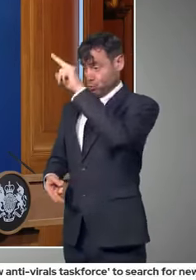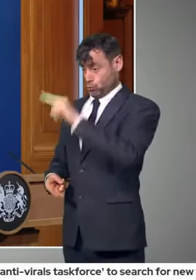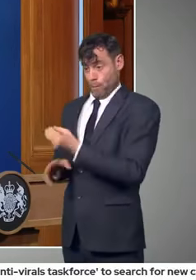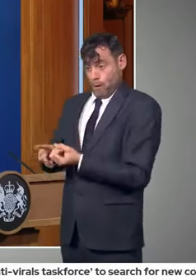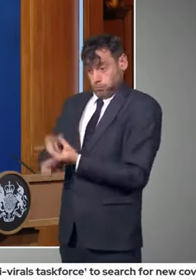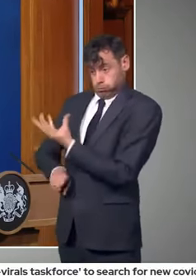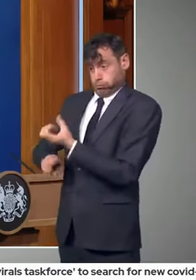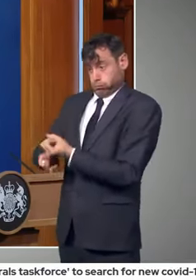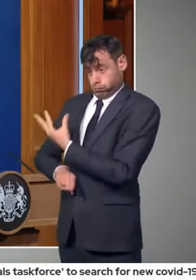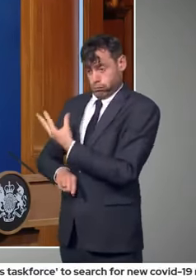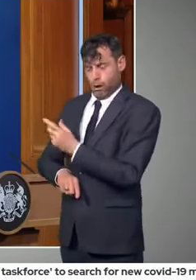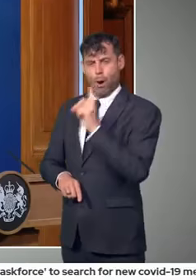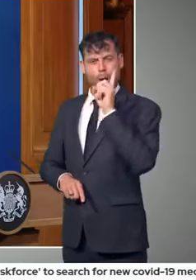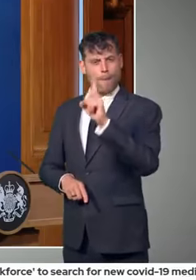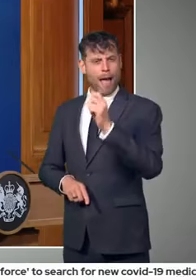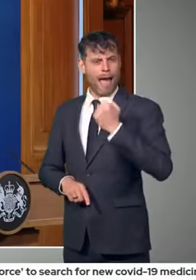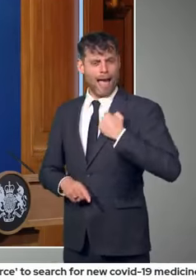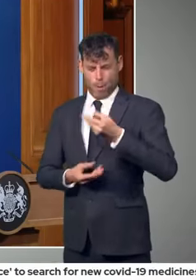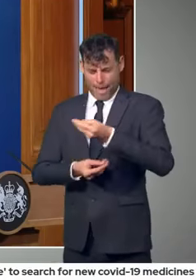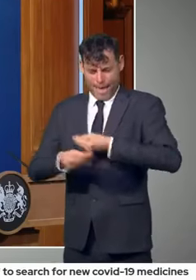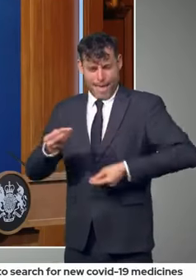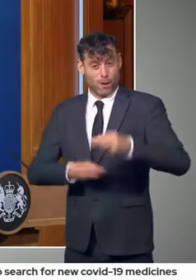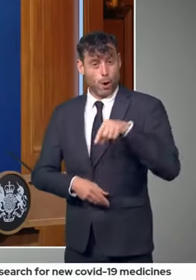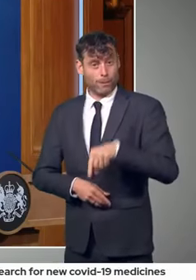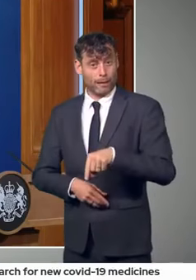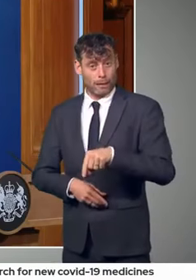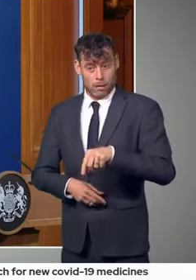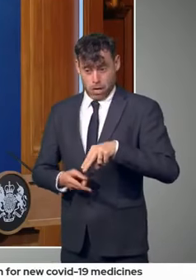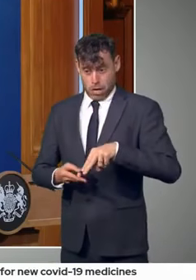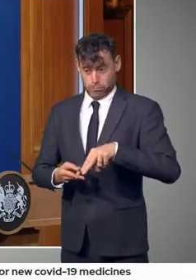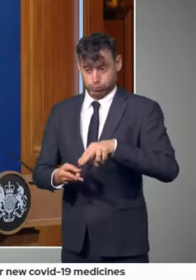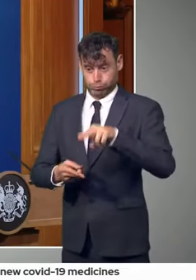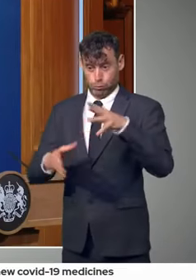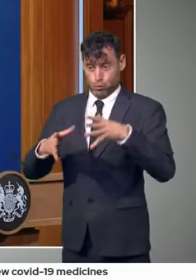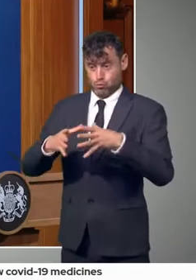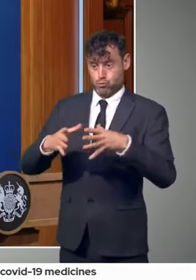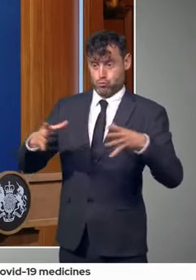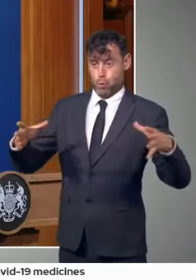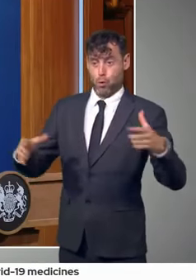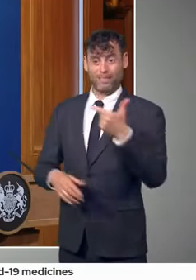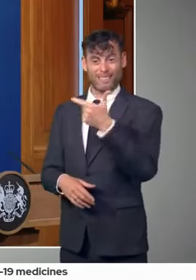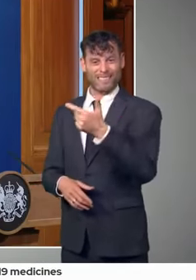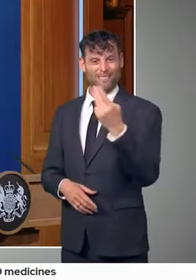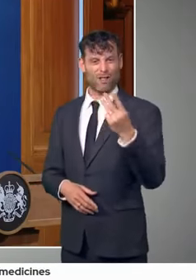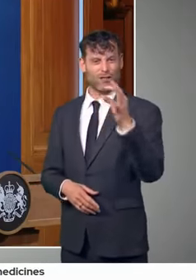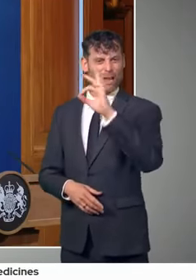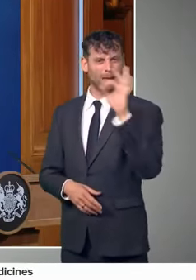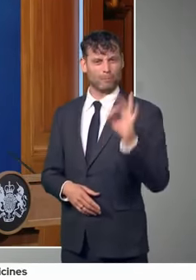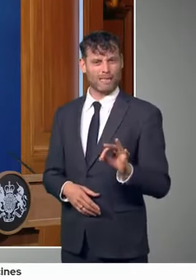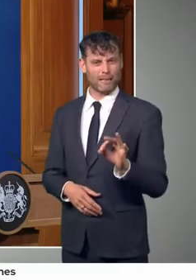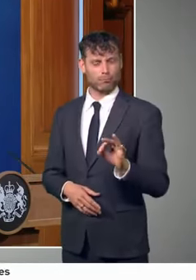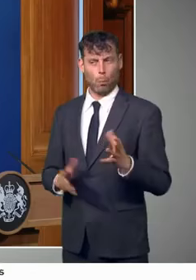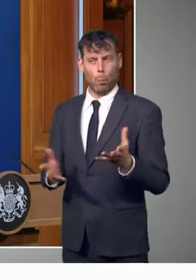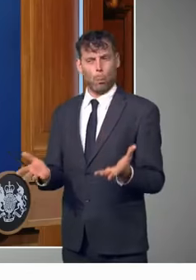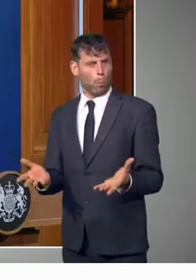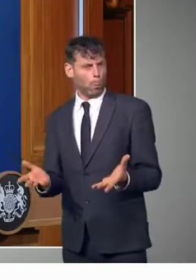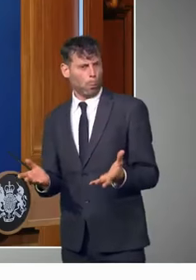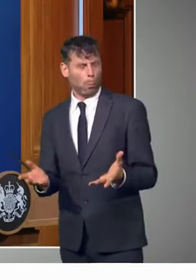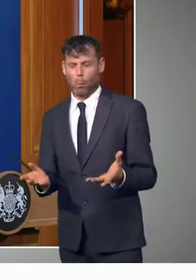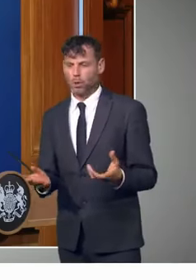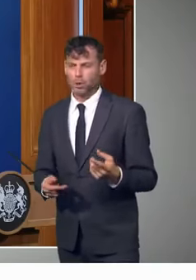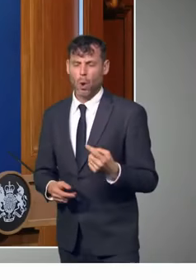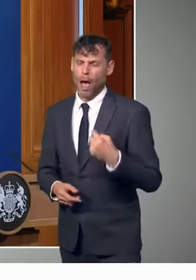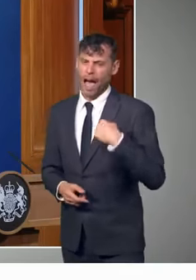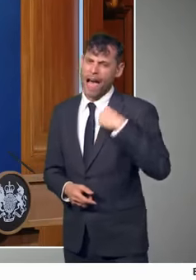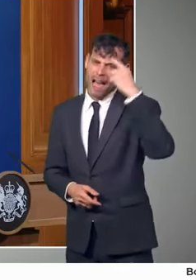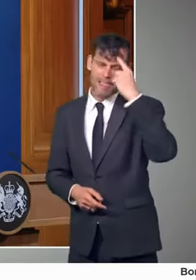73%. So I don't see any contradiction, Vicky, between growth and jobs